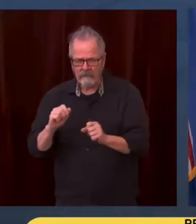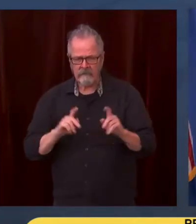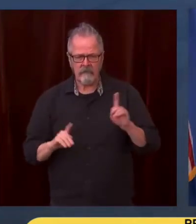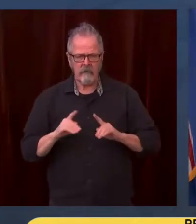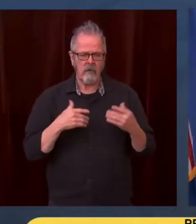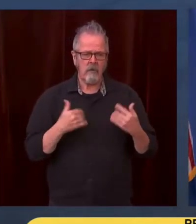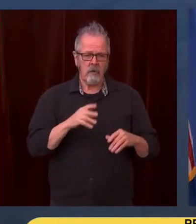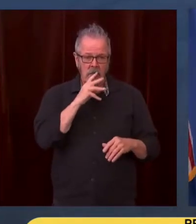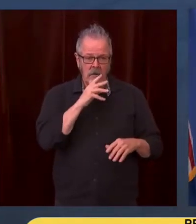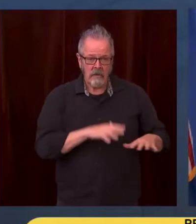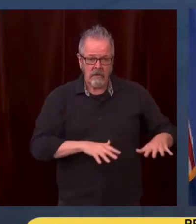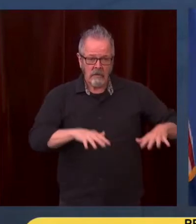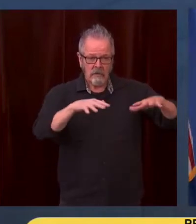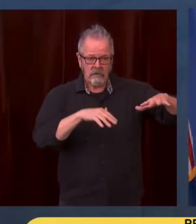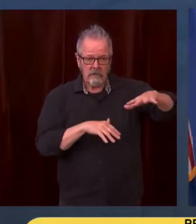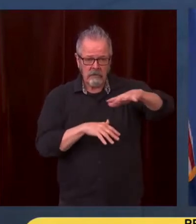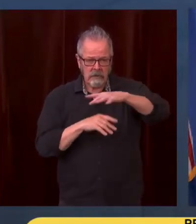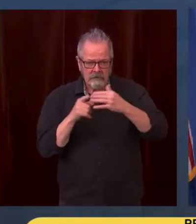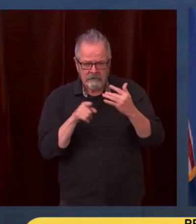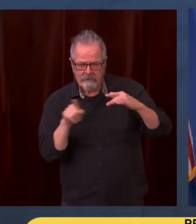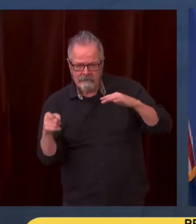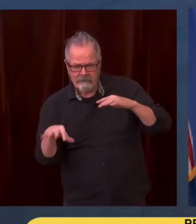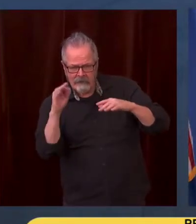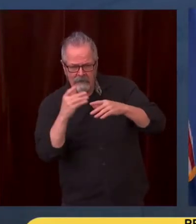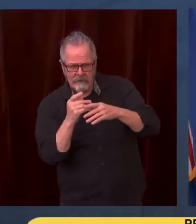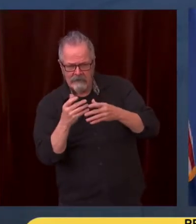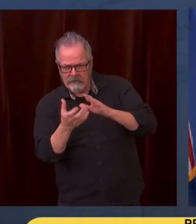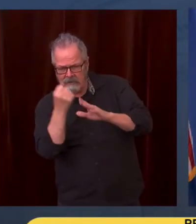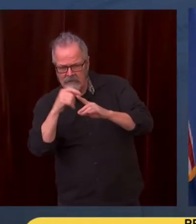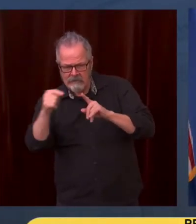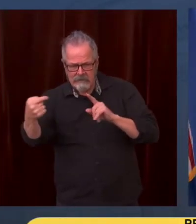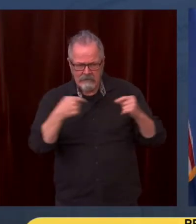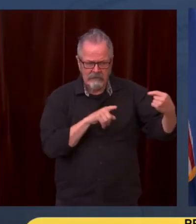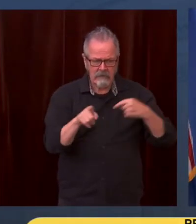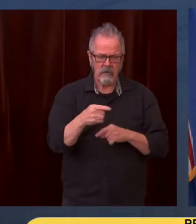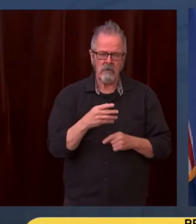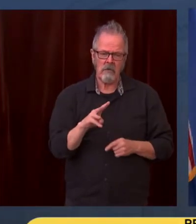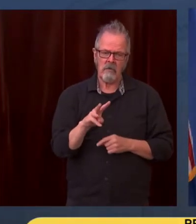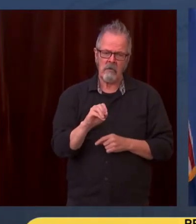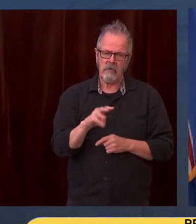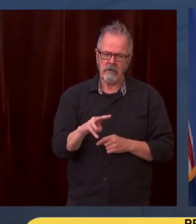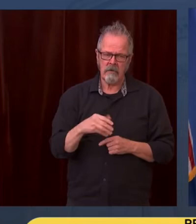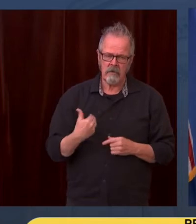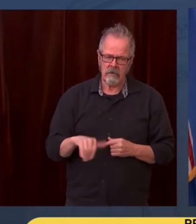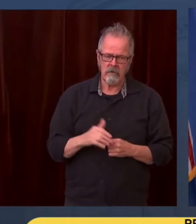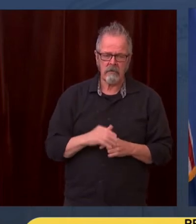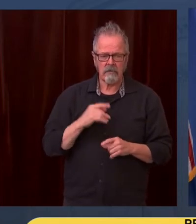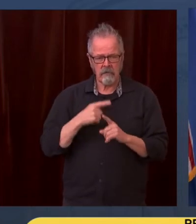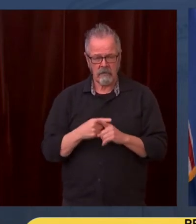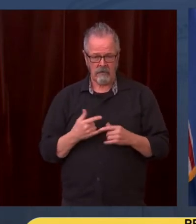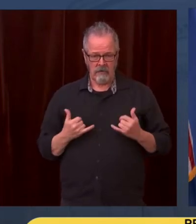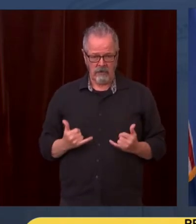with cleanup. It's been a very difficult time for this community. We're going to do everything we can to help them through this, both repair and rebuilding.